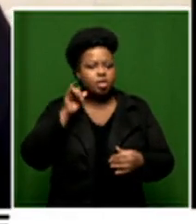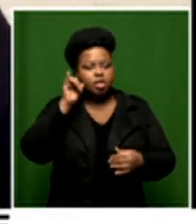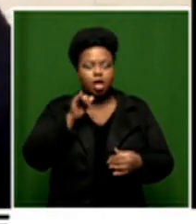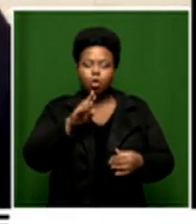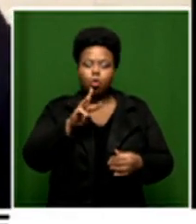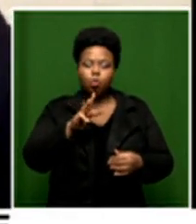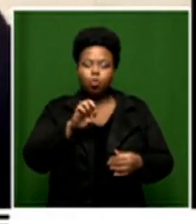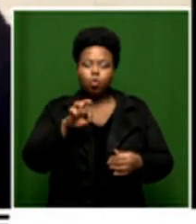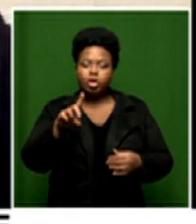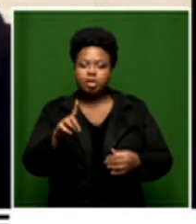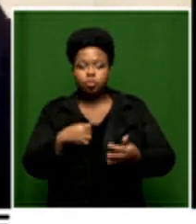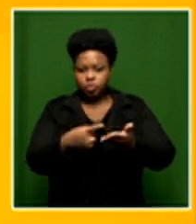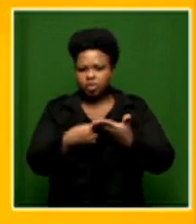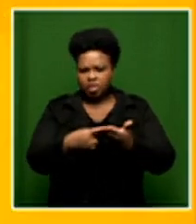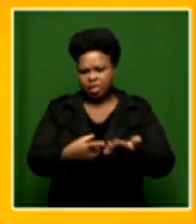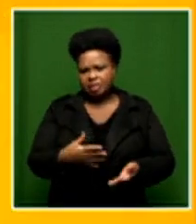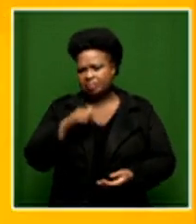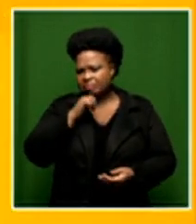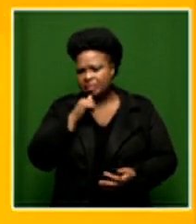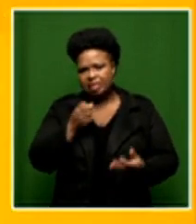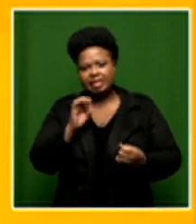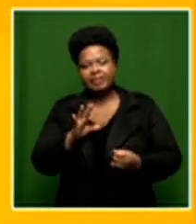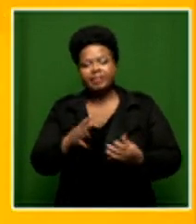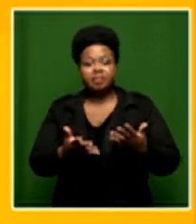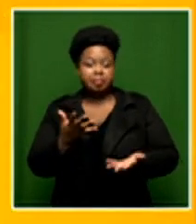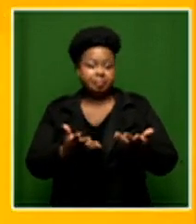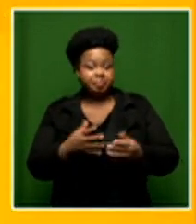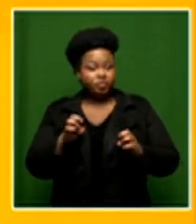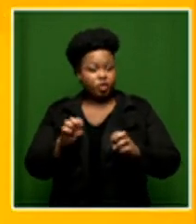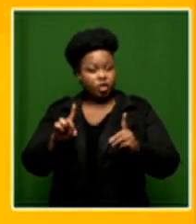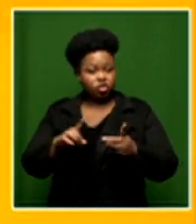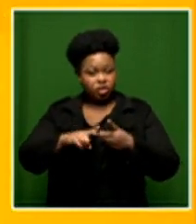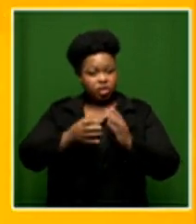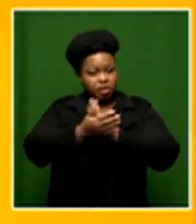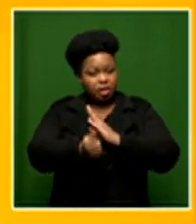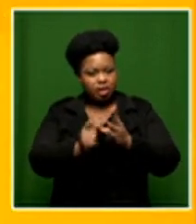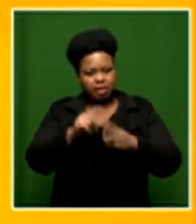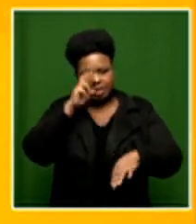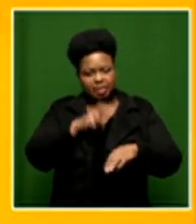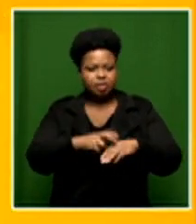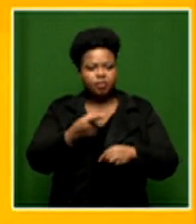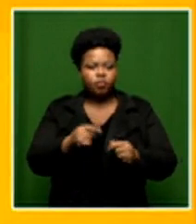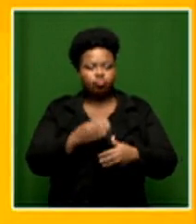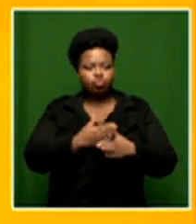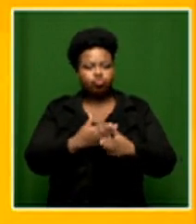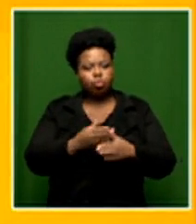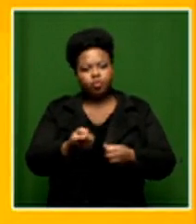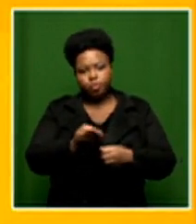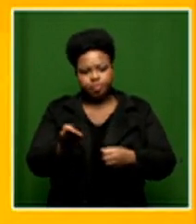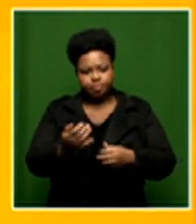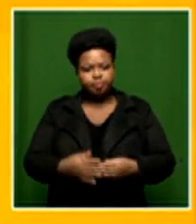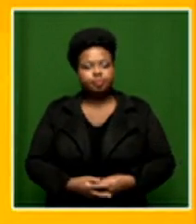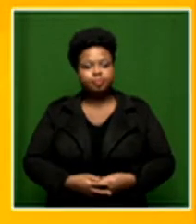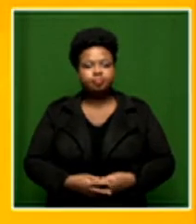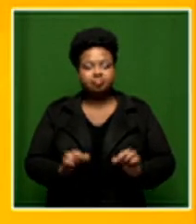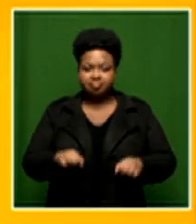discussing whether there is a disjuncture basically between education skills and the needs for the job market that are out there